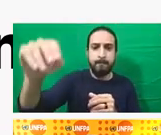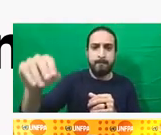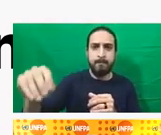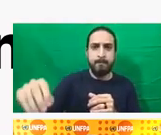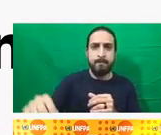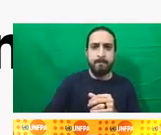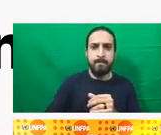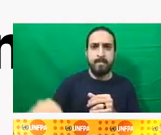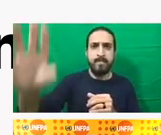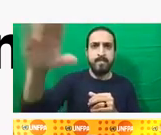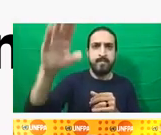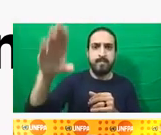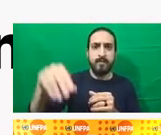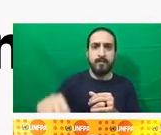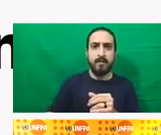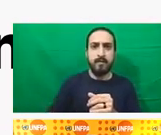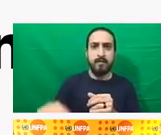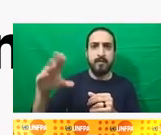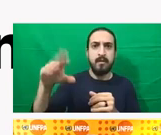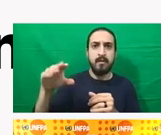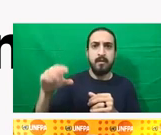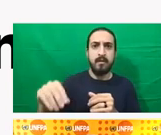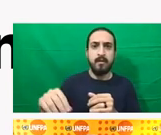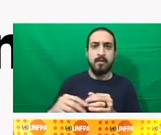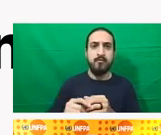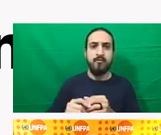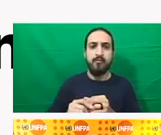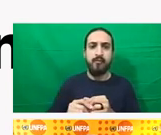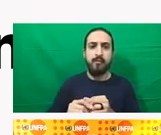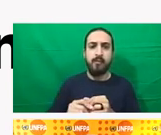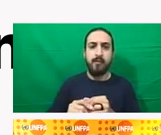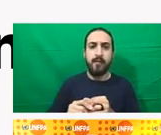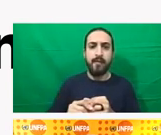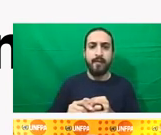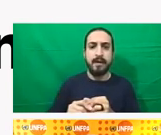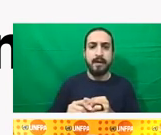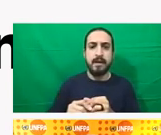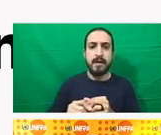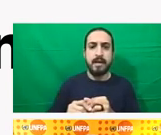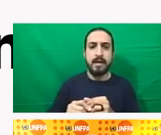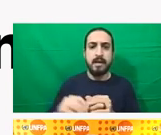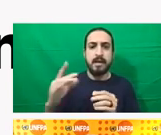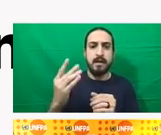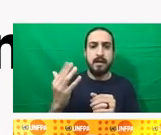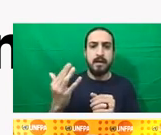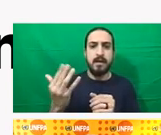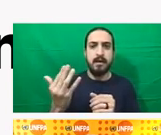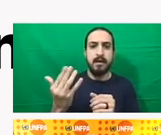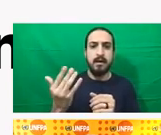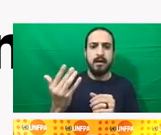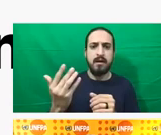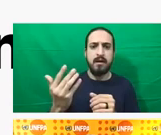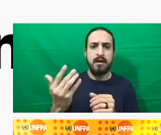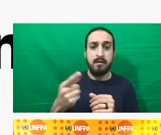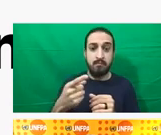change, but are highly vulnerable to its effect. The second recommendation is around enhancing collaboration between climate